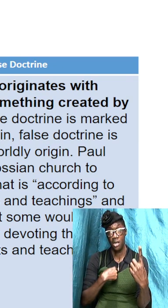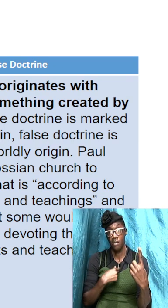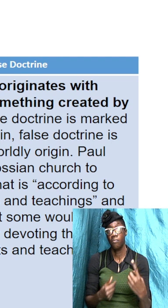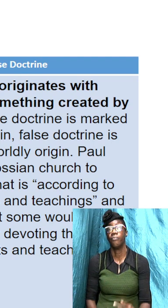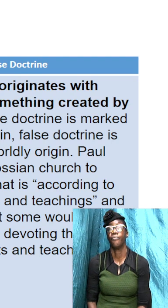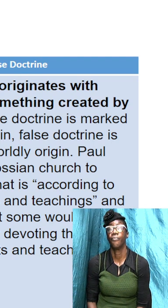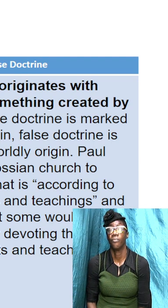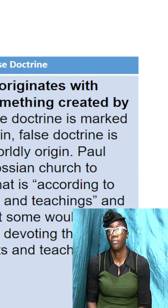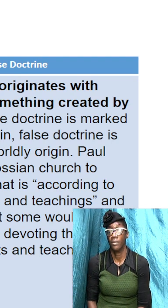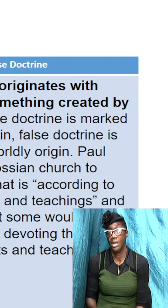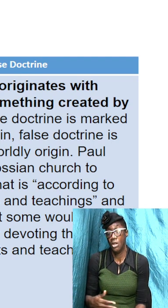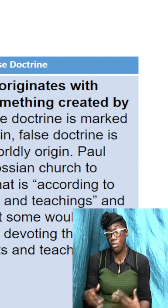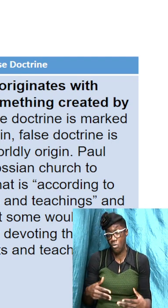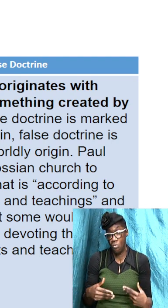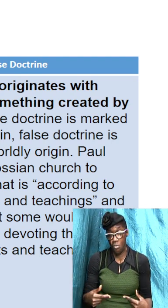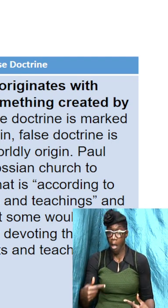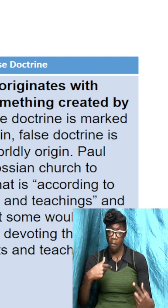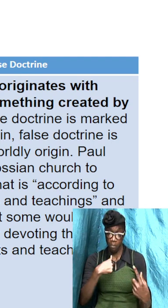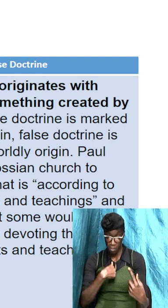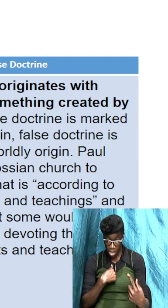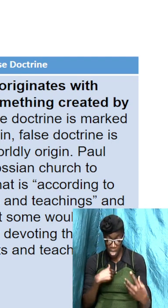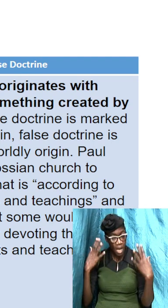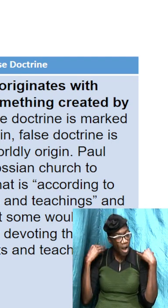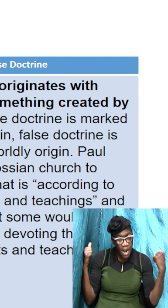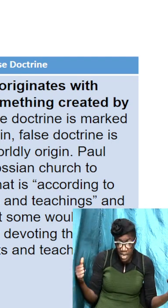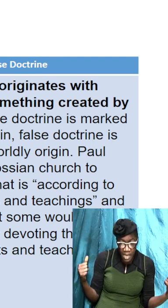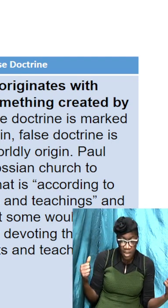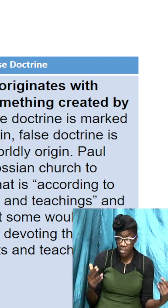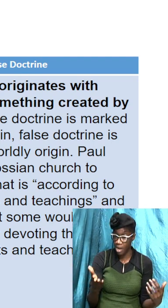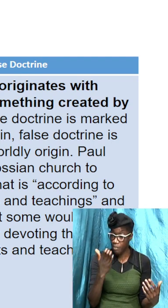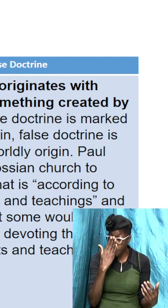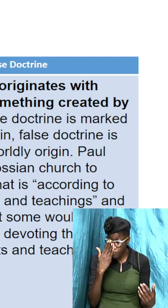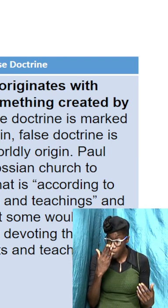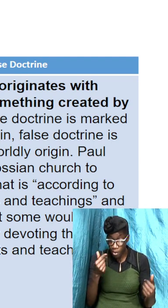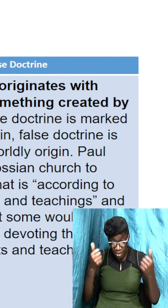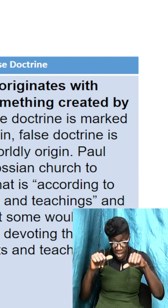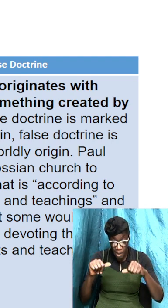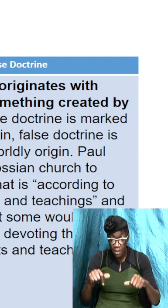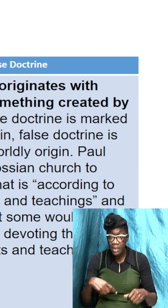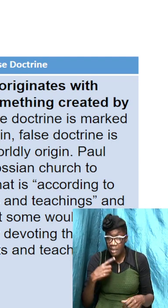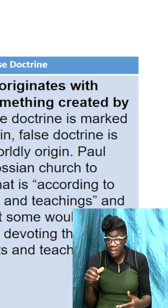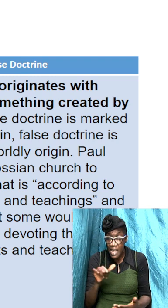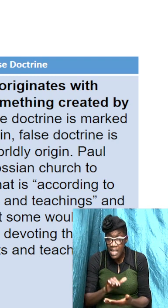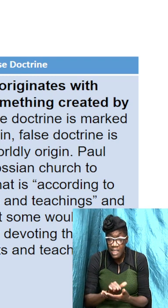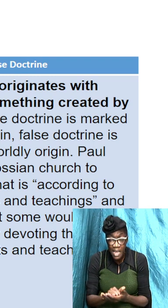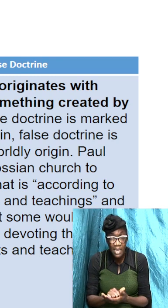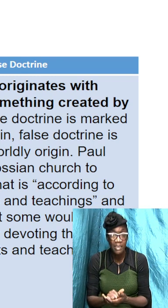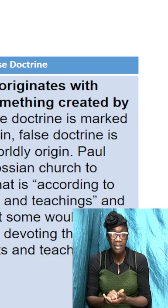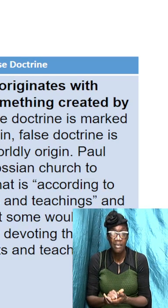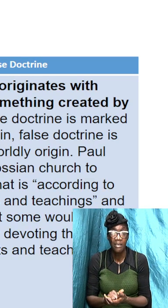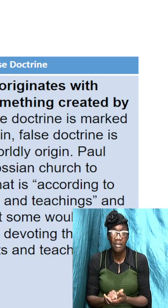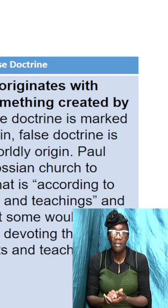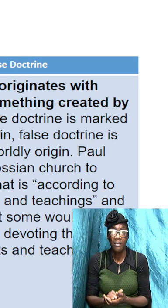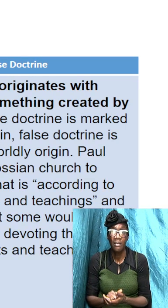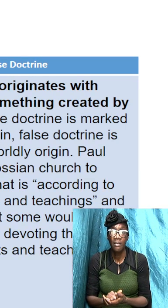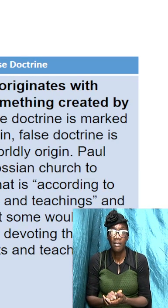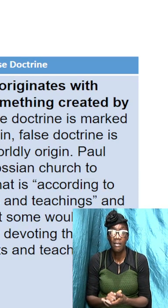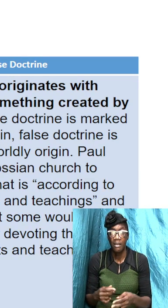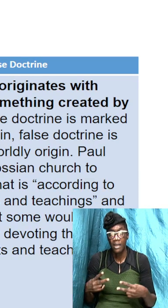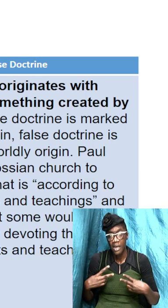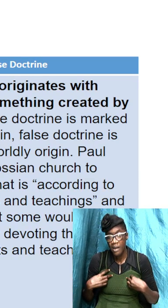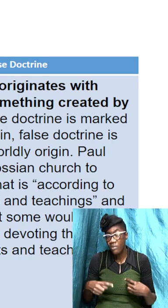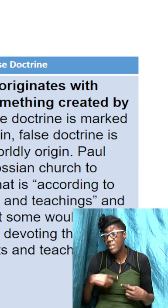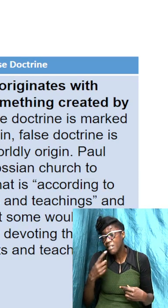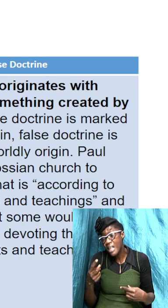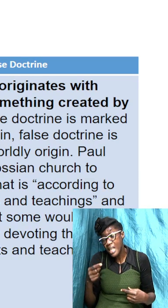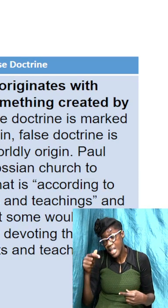and he said though we are an angel but before he was able to say that and get them convinced he had to say